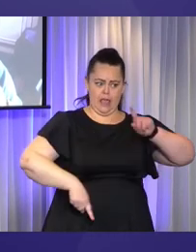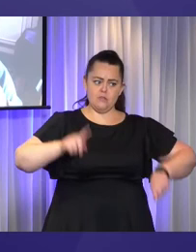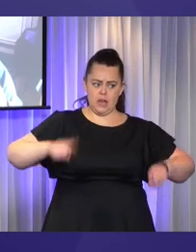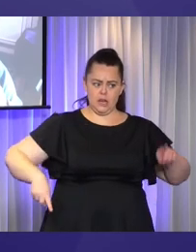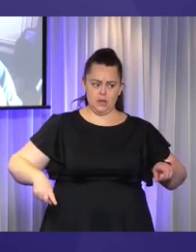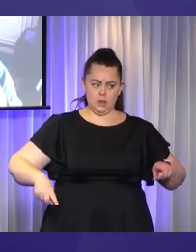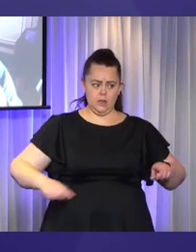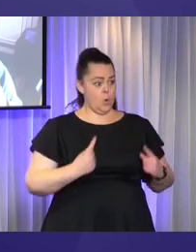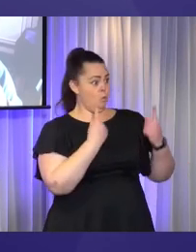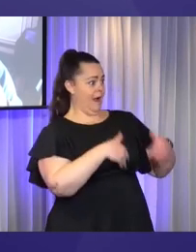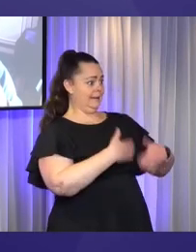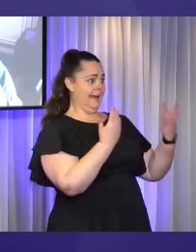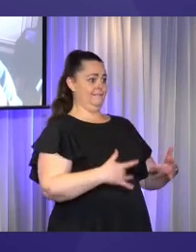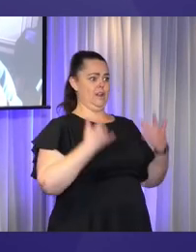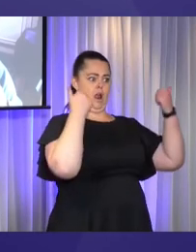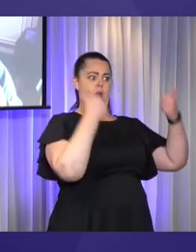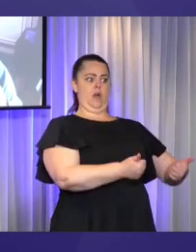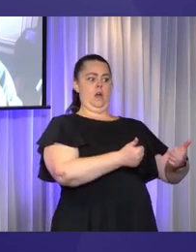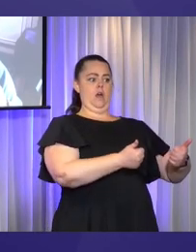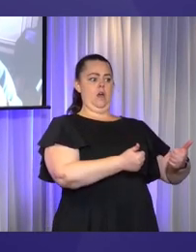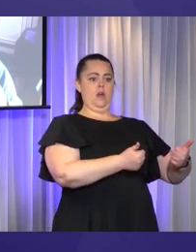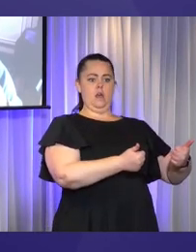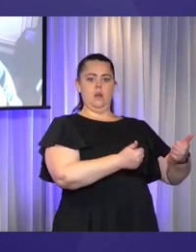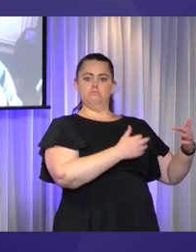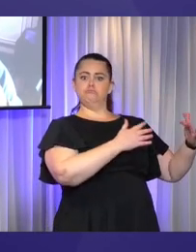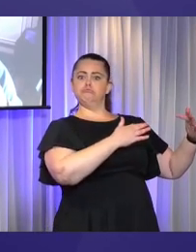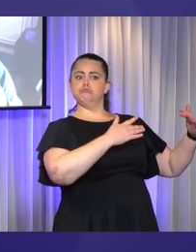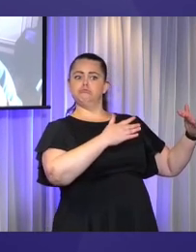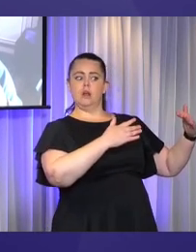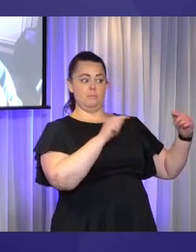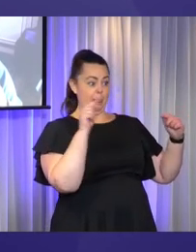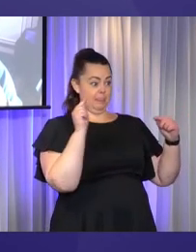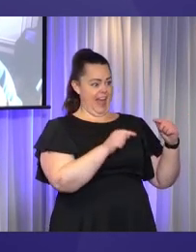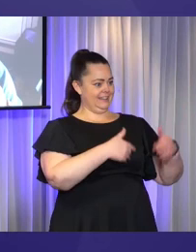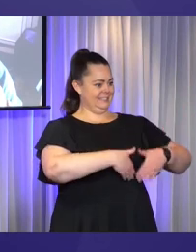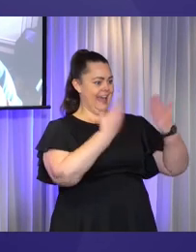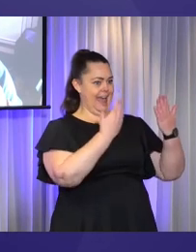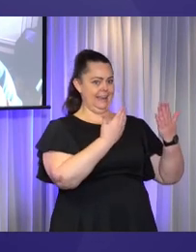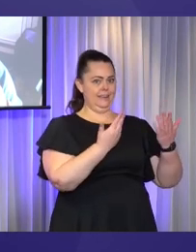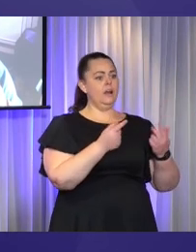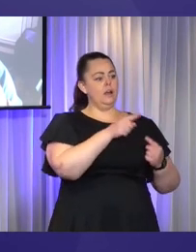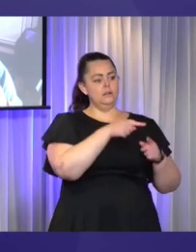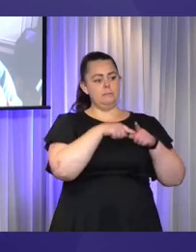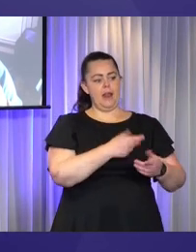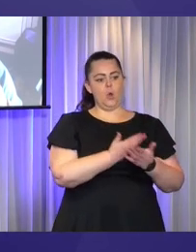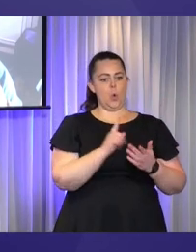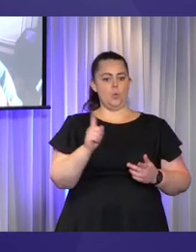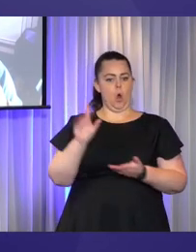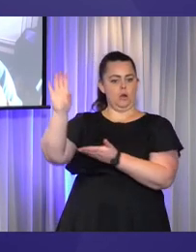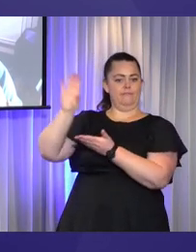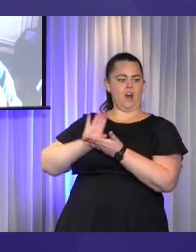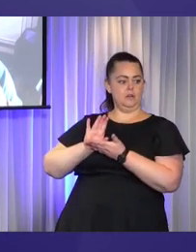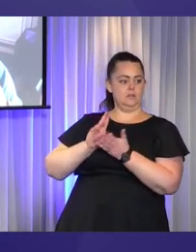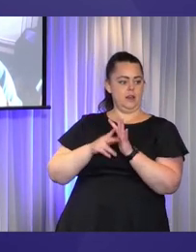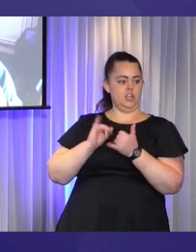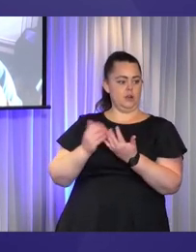what the plan is you get. And then two weeks later, and this is with psychosocial, this is with ABI, this is all with cognitive